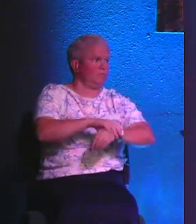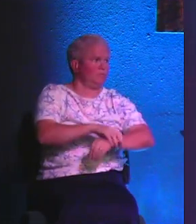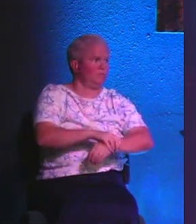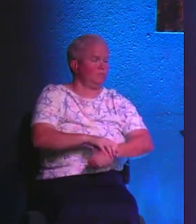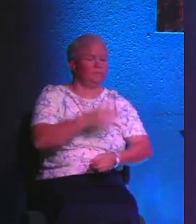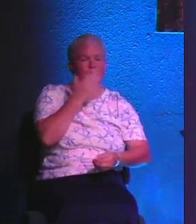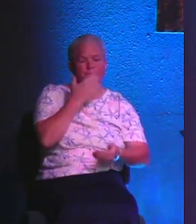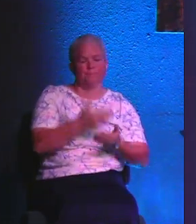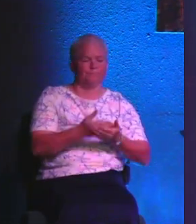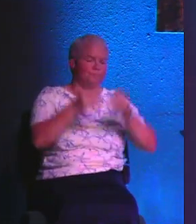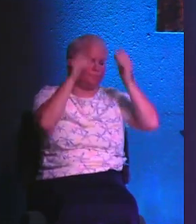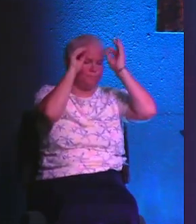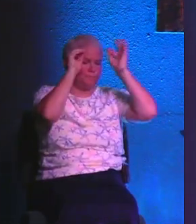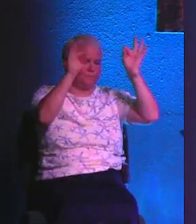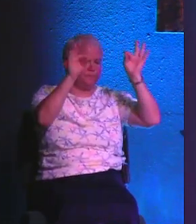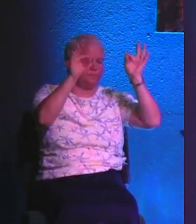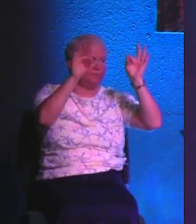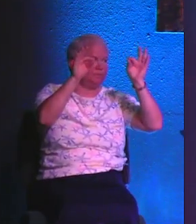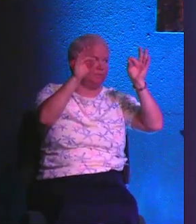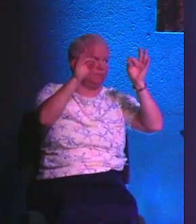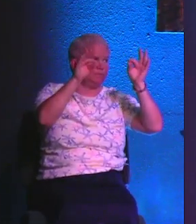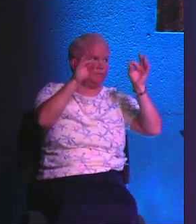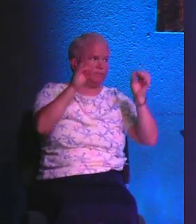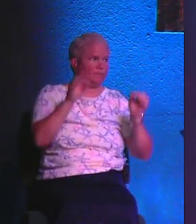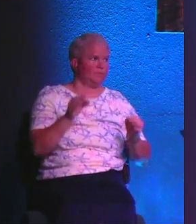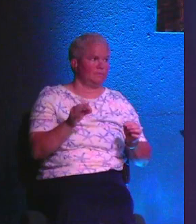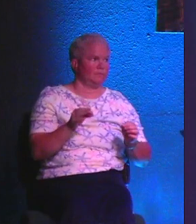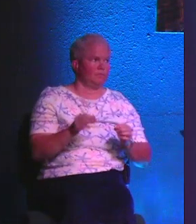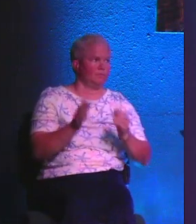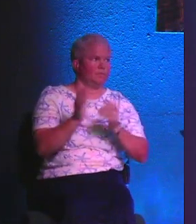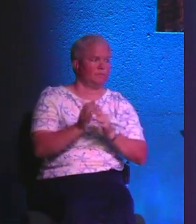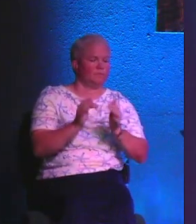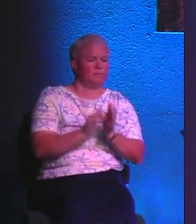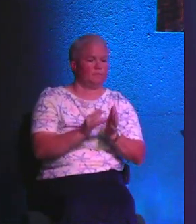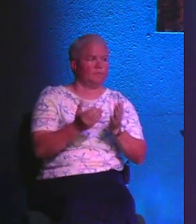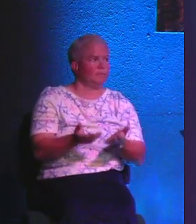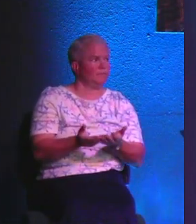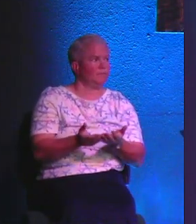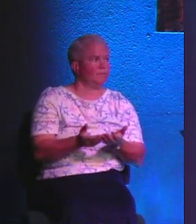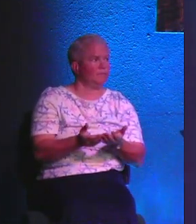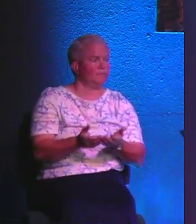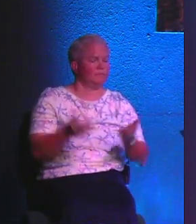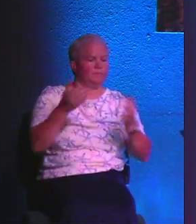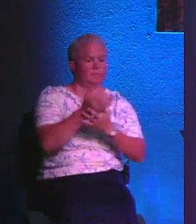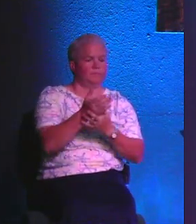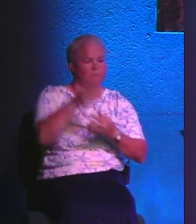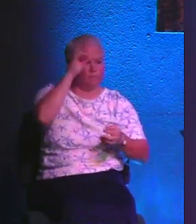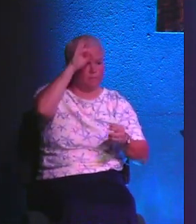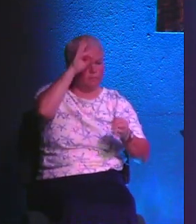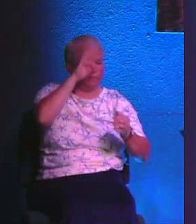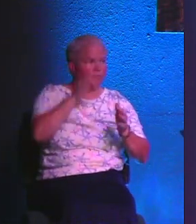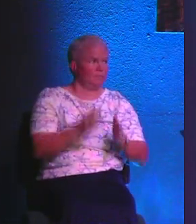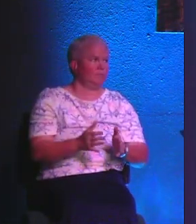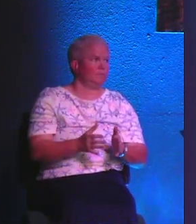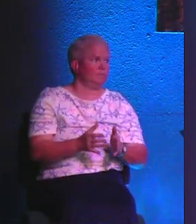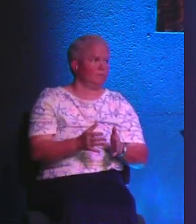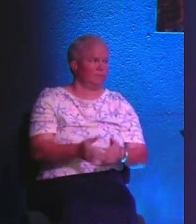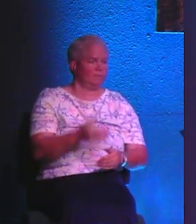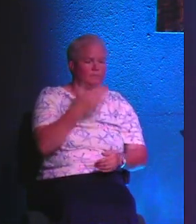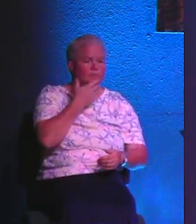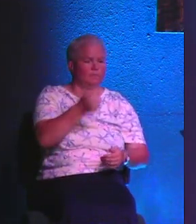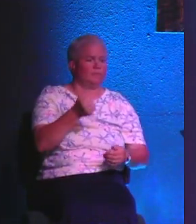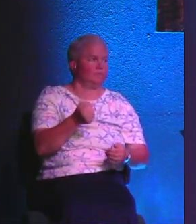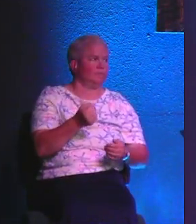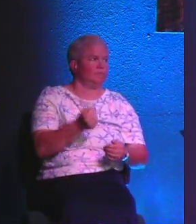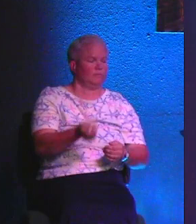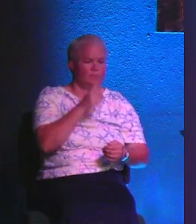seemingly good teachings. But are we filtering that through the Bible? Hey, Pastor so-and-so said this. I don't care what